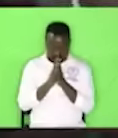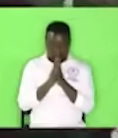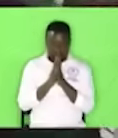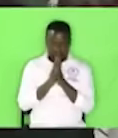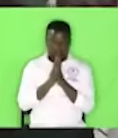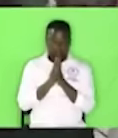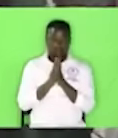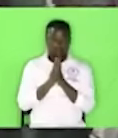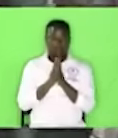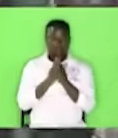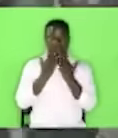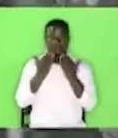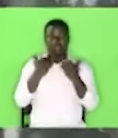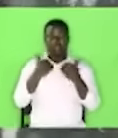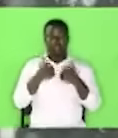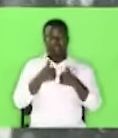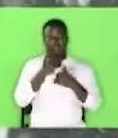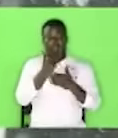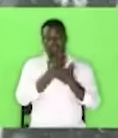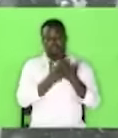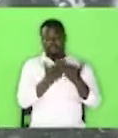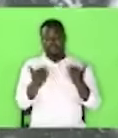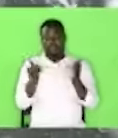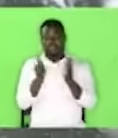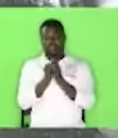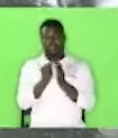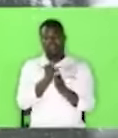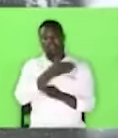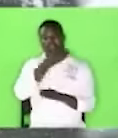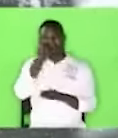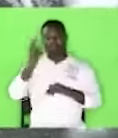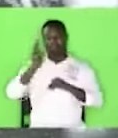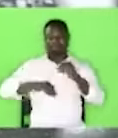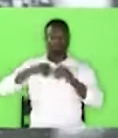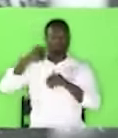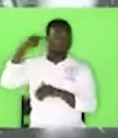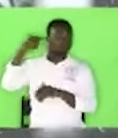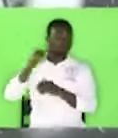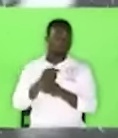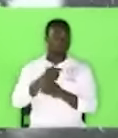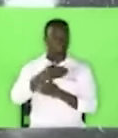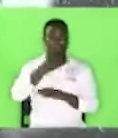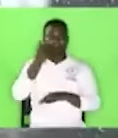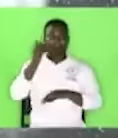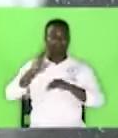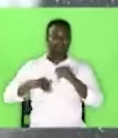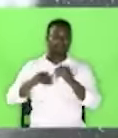There are certain things that are better than gold, better than money.